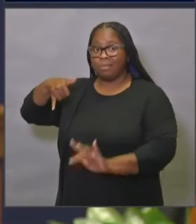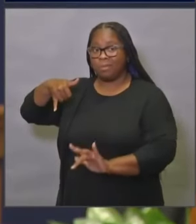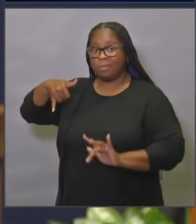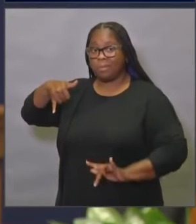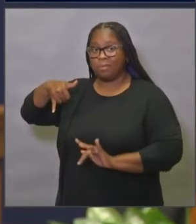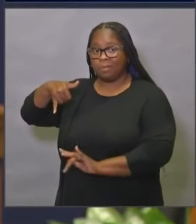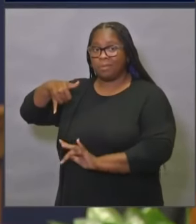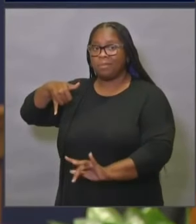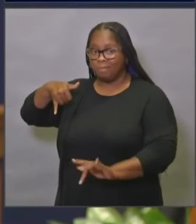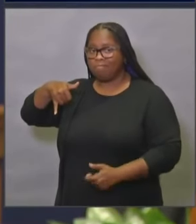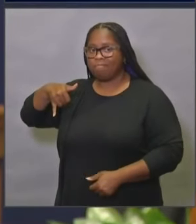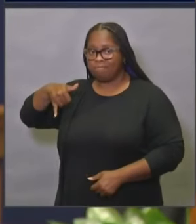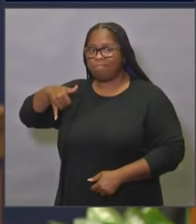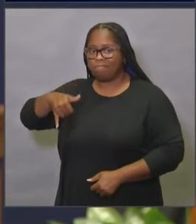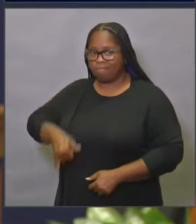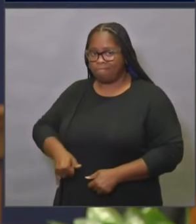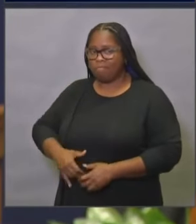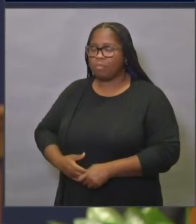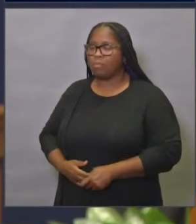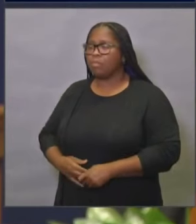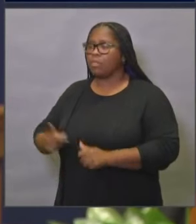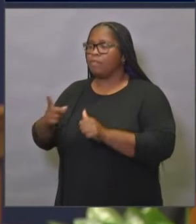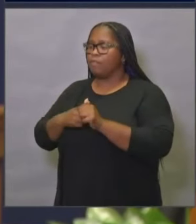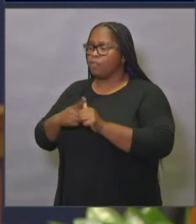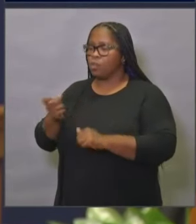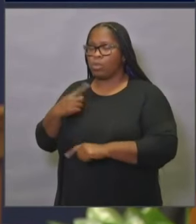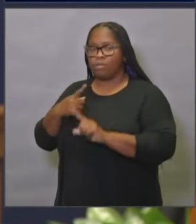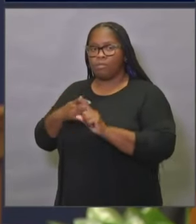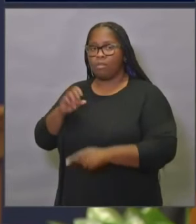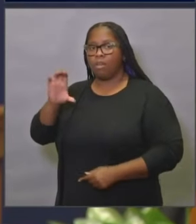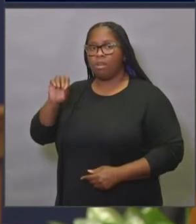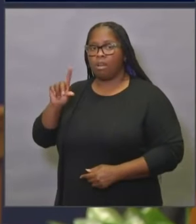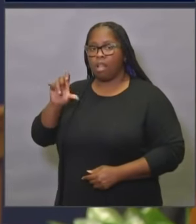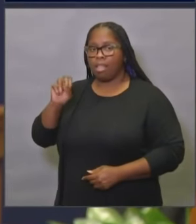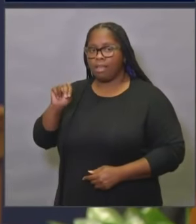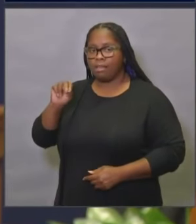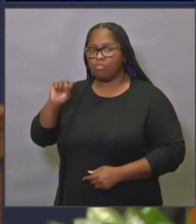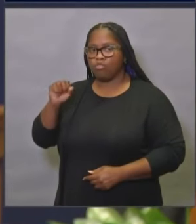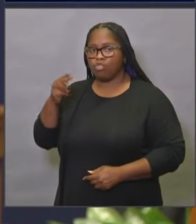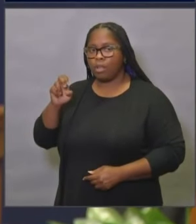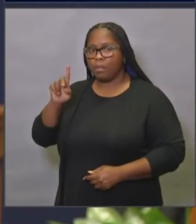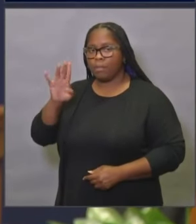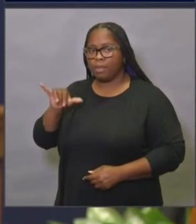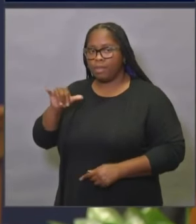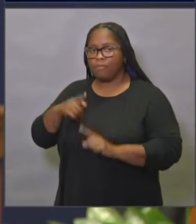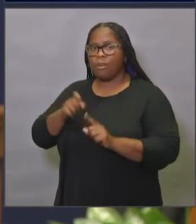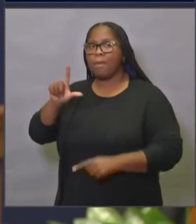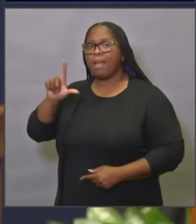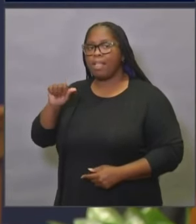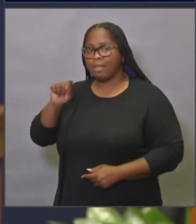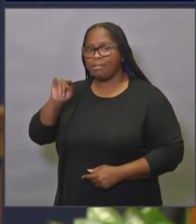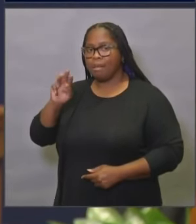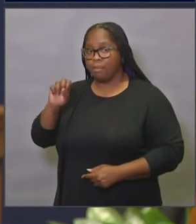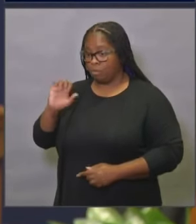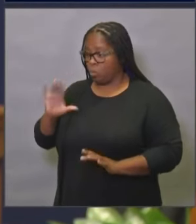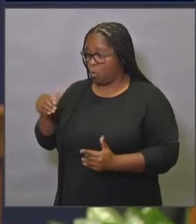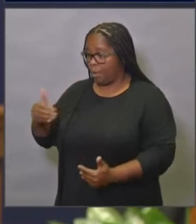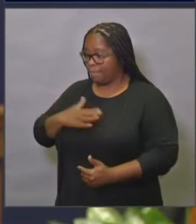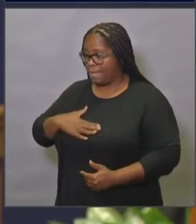numbers. Our first question comes from the line of Colin Shelby with LA Times. Please go ahead.